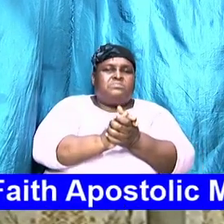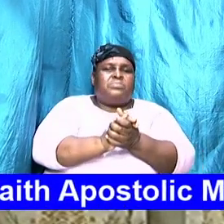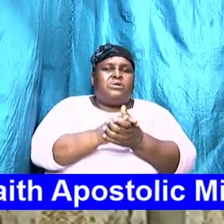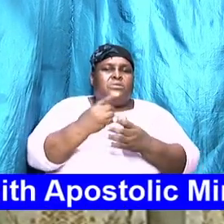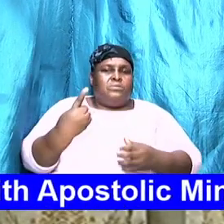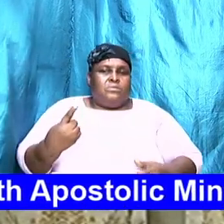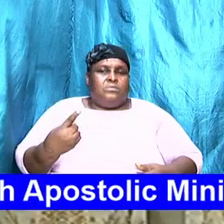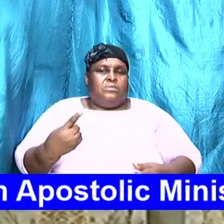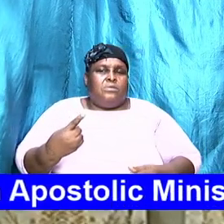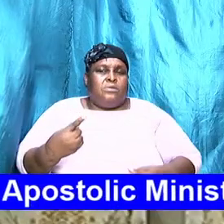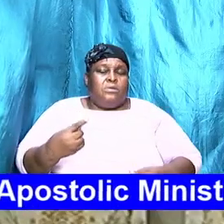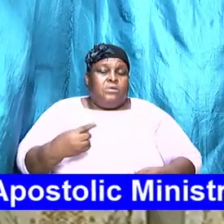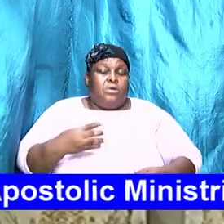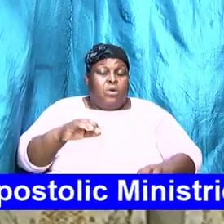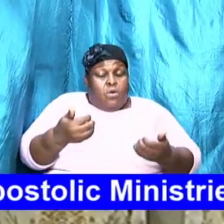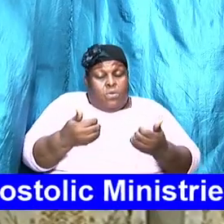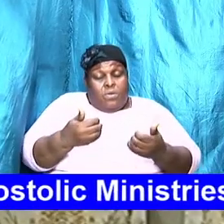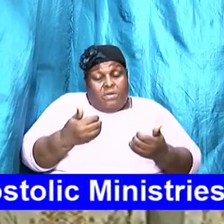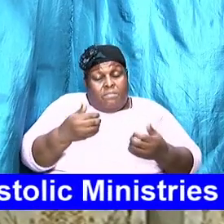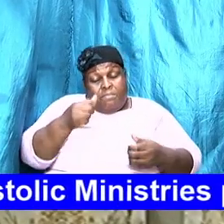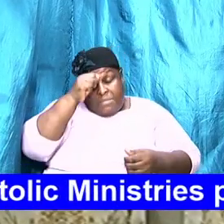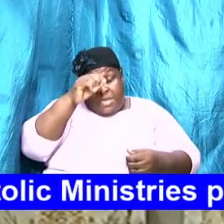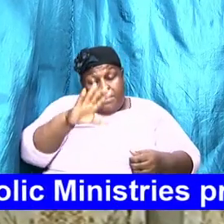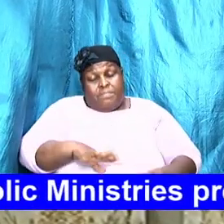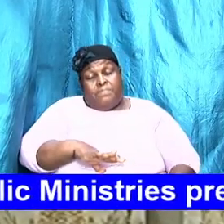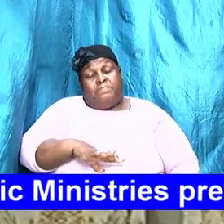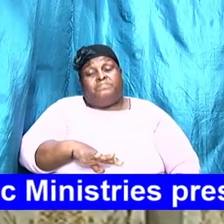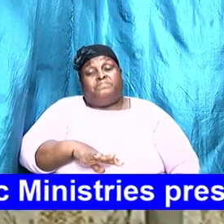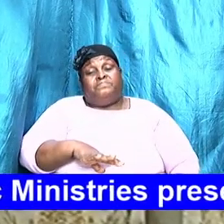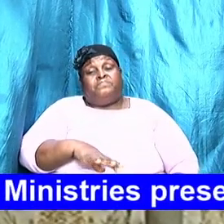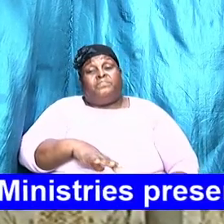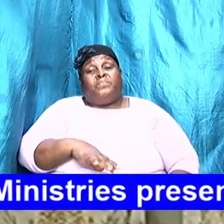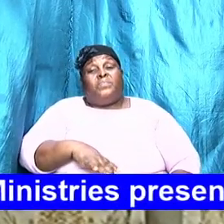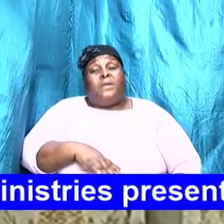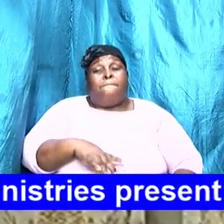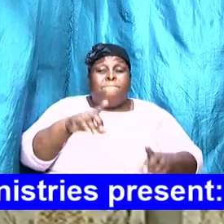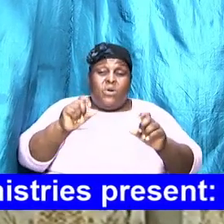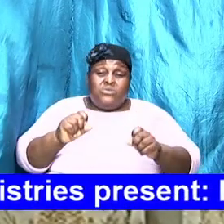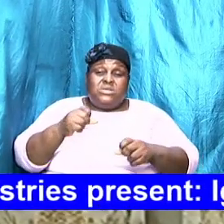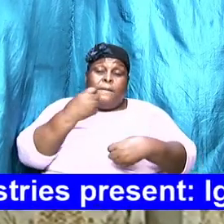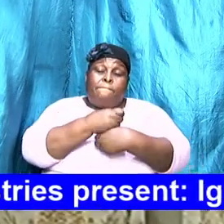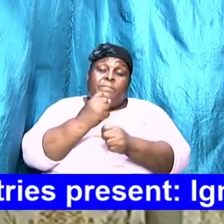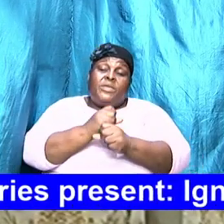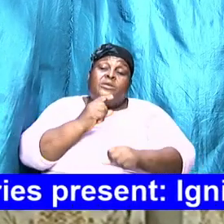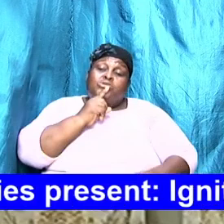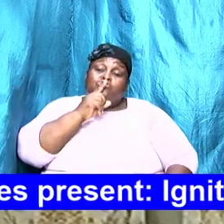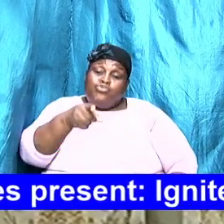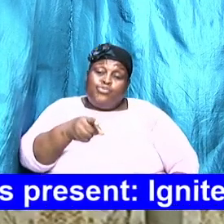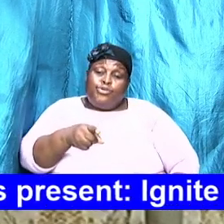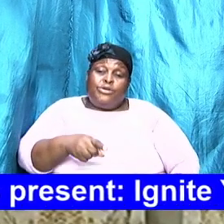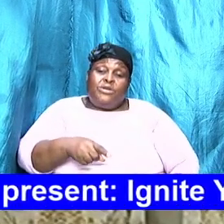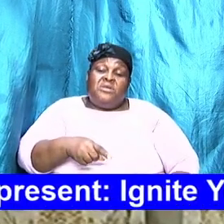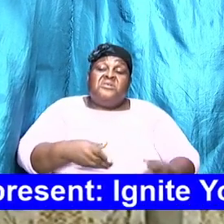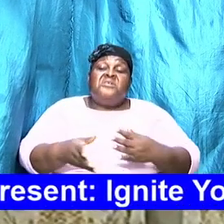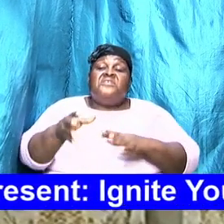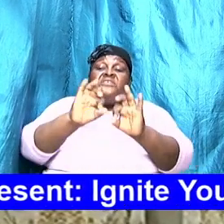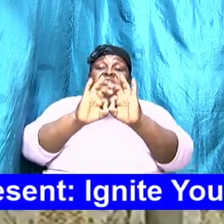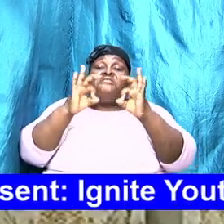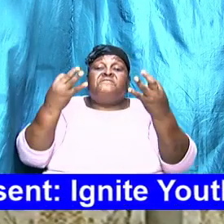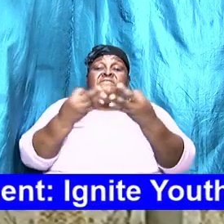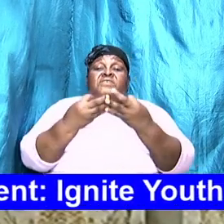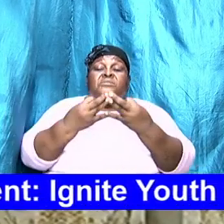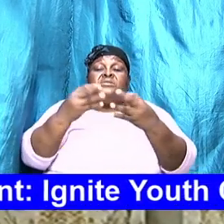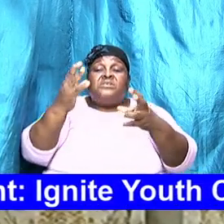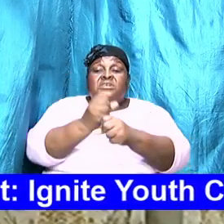fundamentally men ought to ensure that their family is being